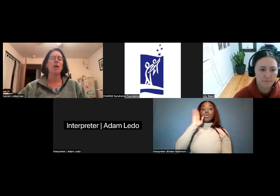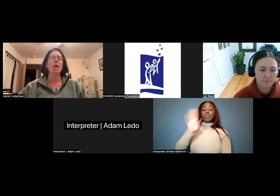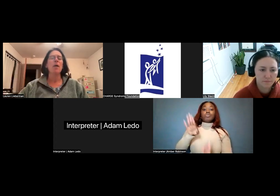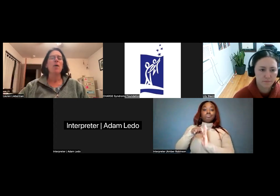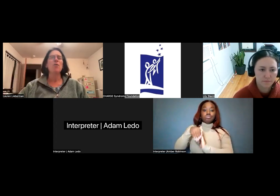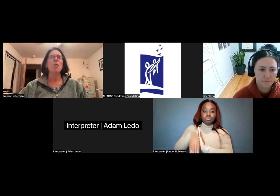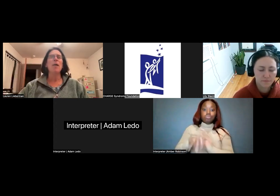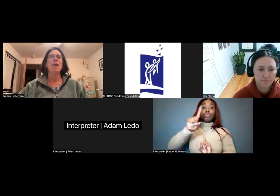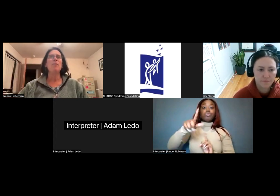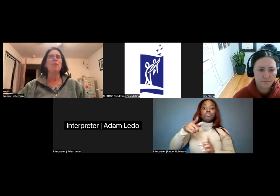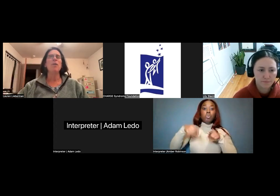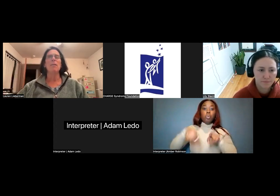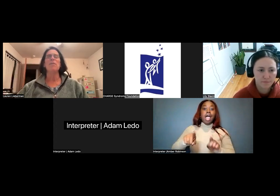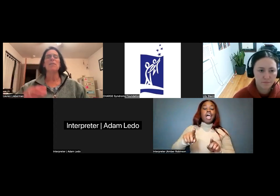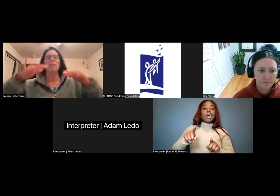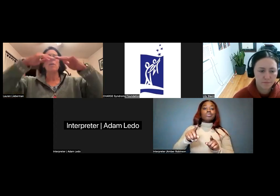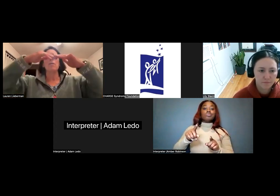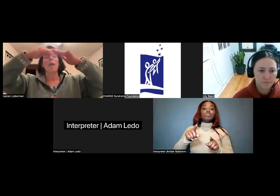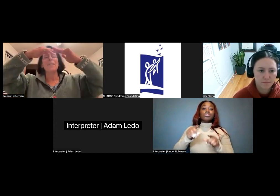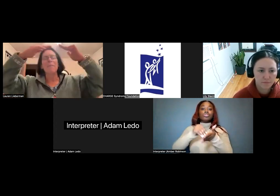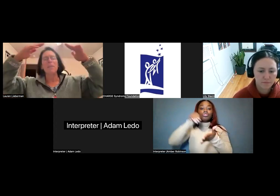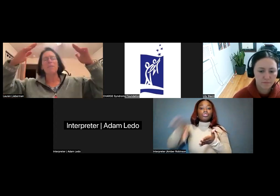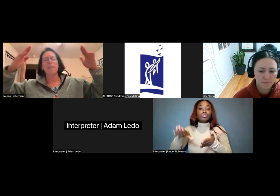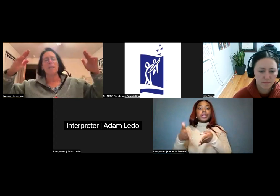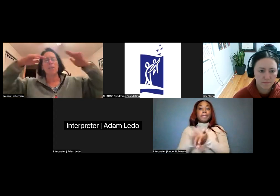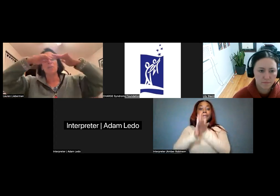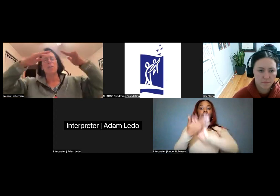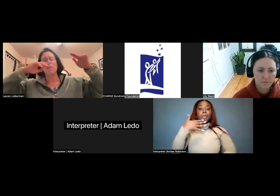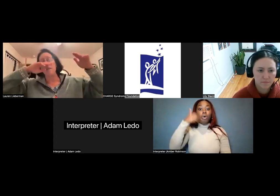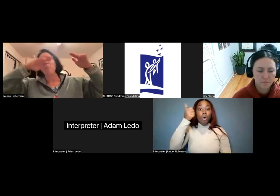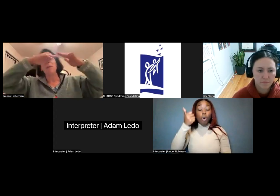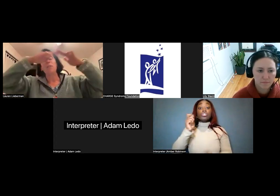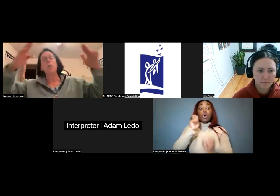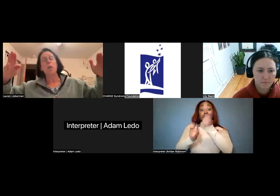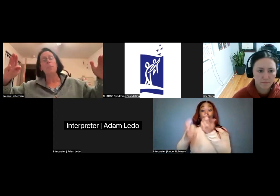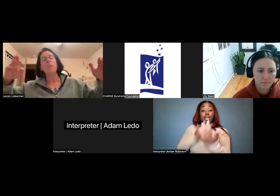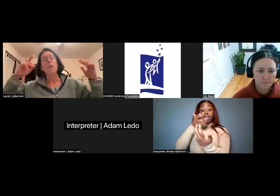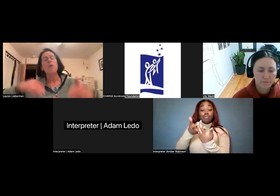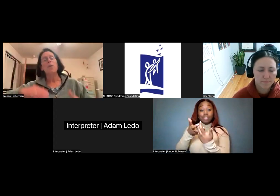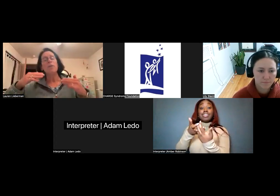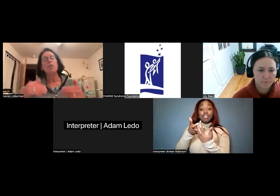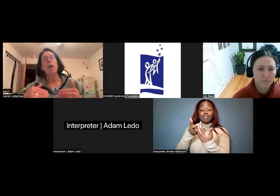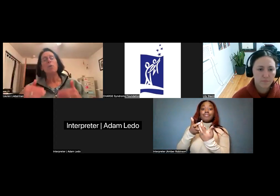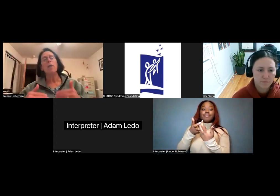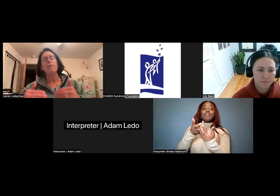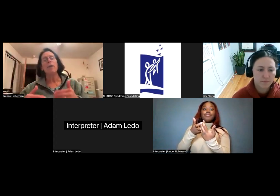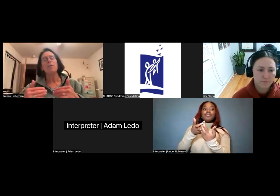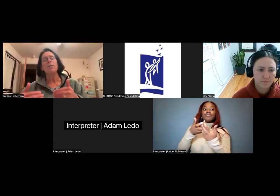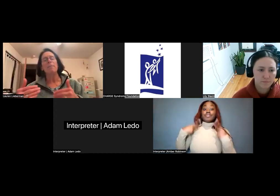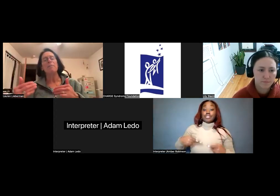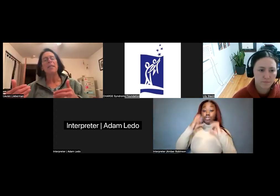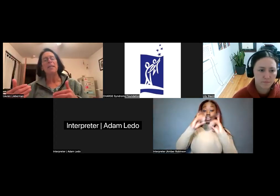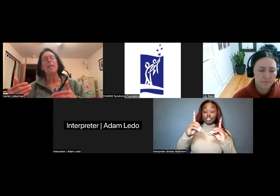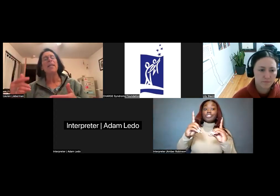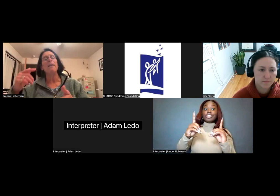kids get older. And OK, let me just tell you, adapted physical education is the umbrella term. So if a child qualifies